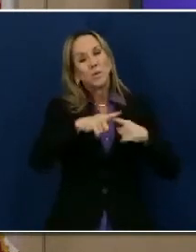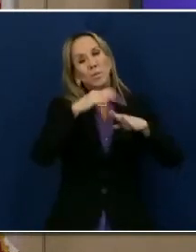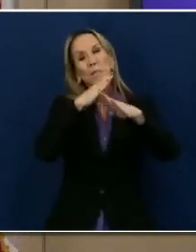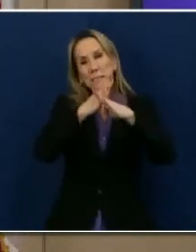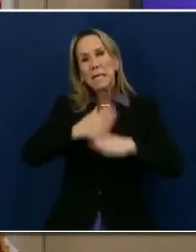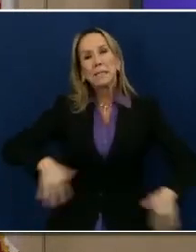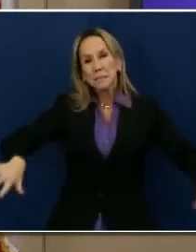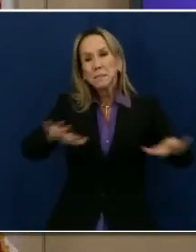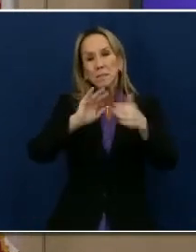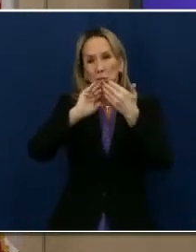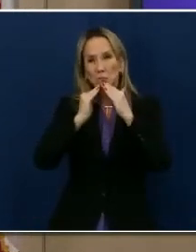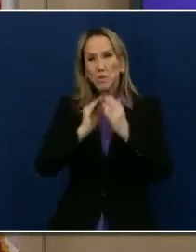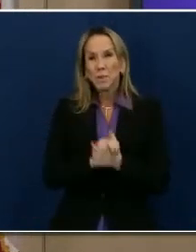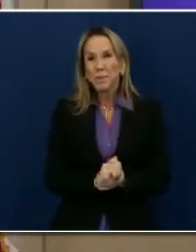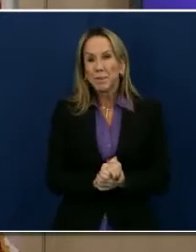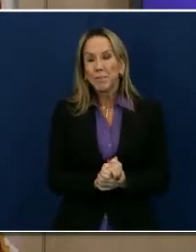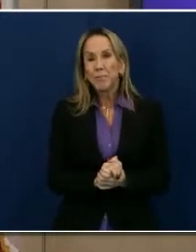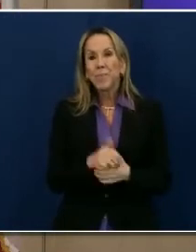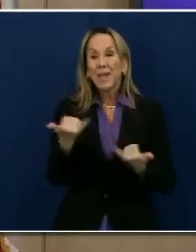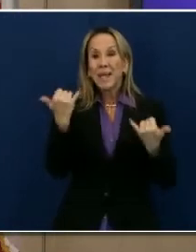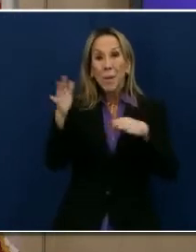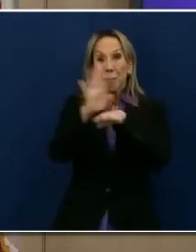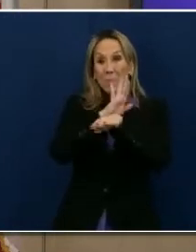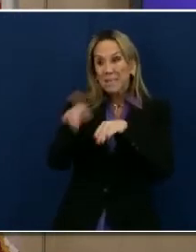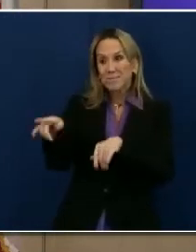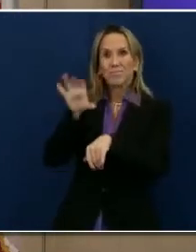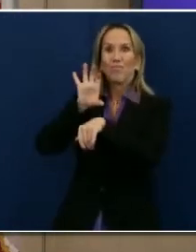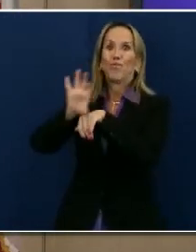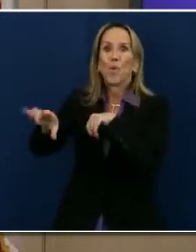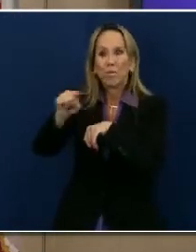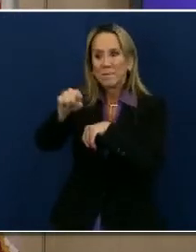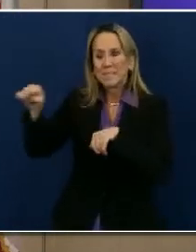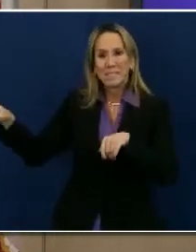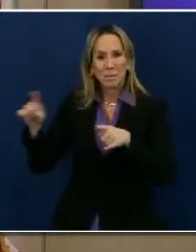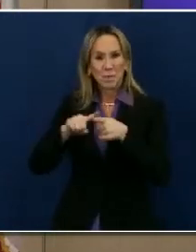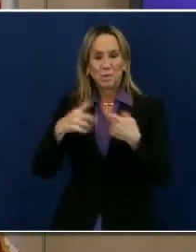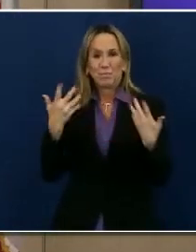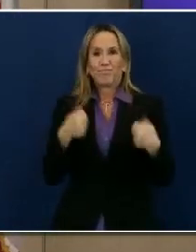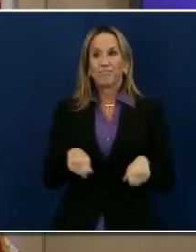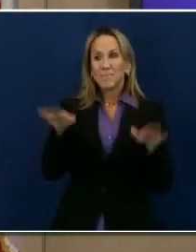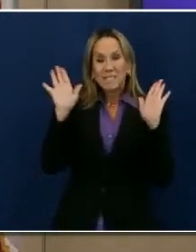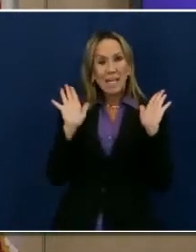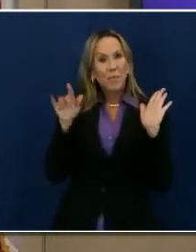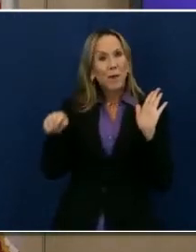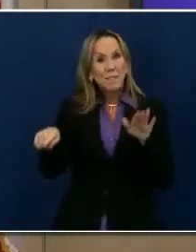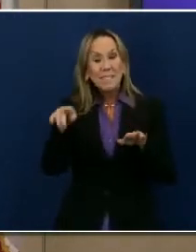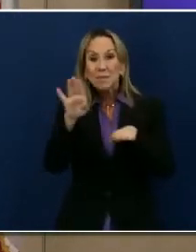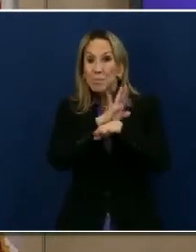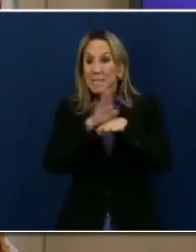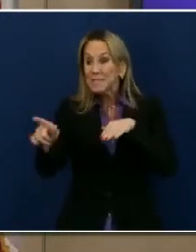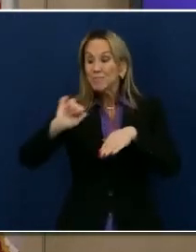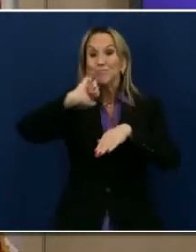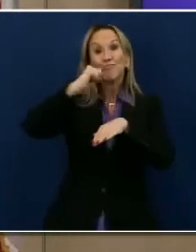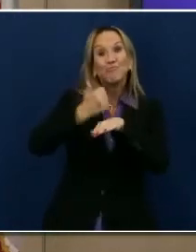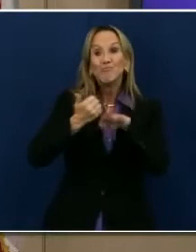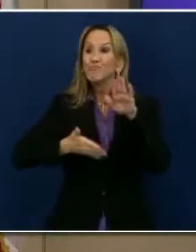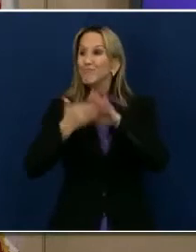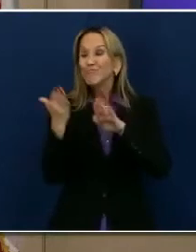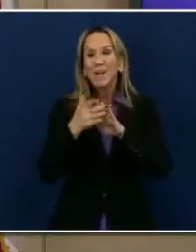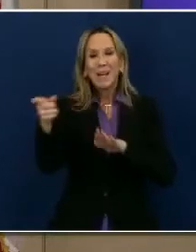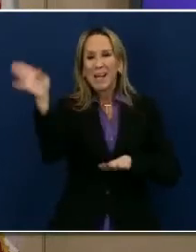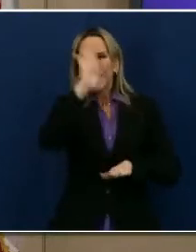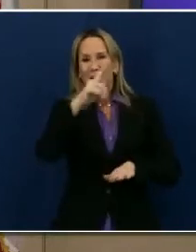businesses are being forced to sacrifice. Their operations, and these are businesses that when they were formed and started, never